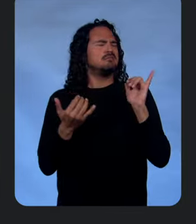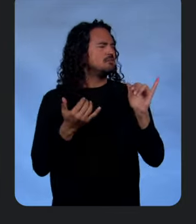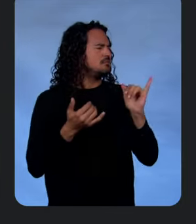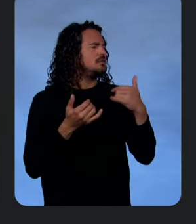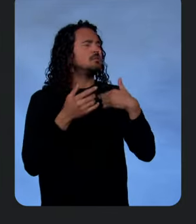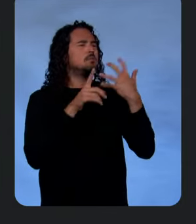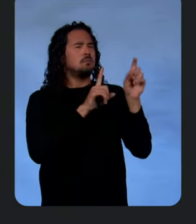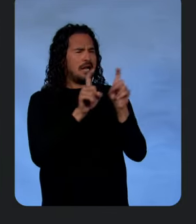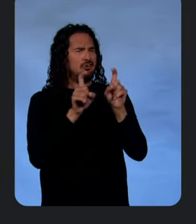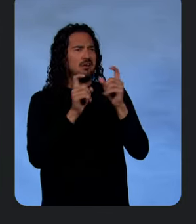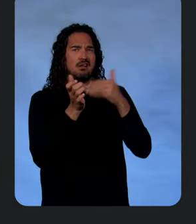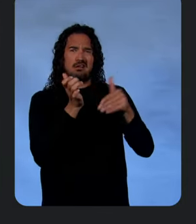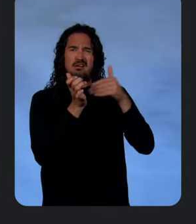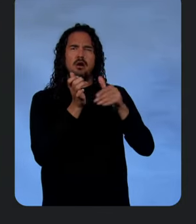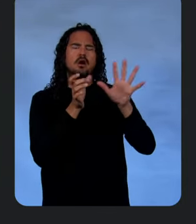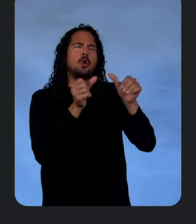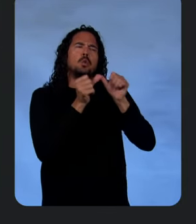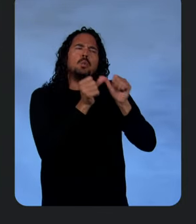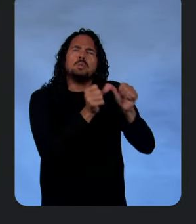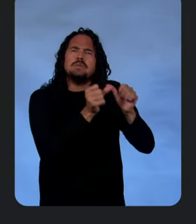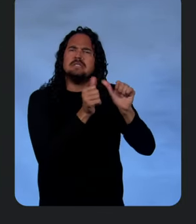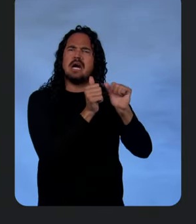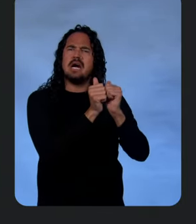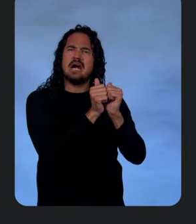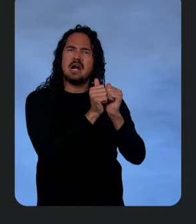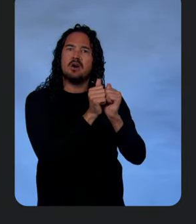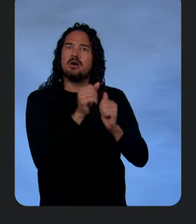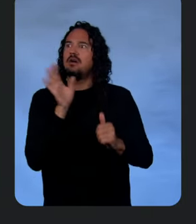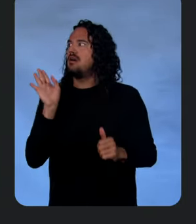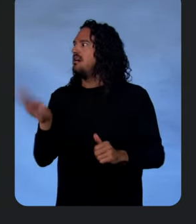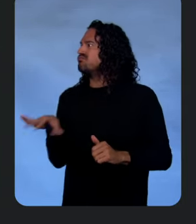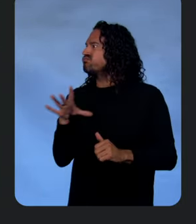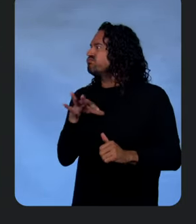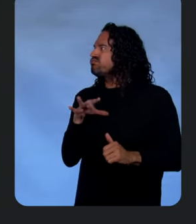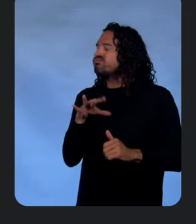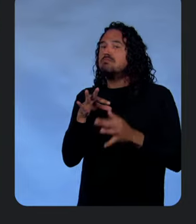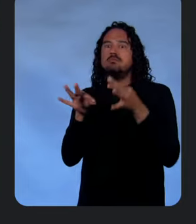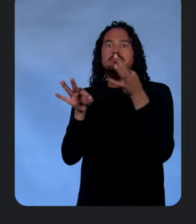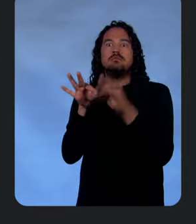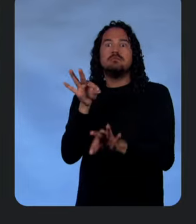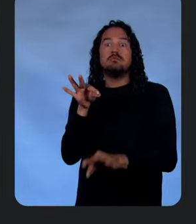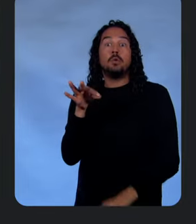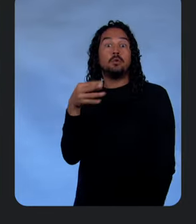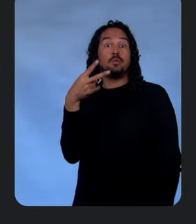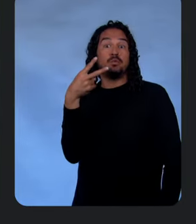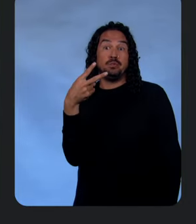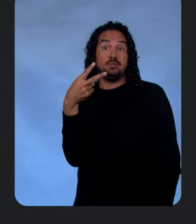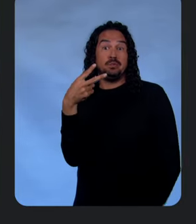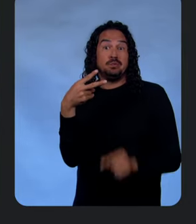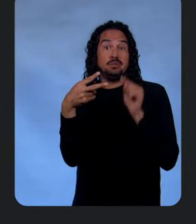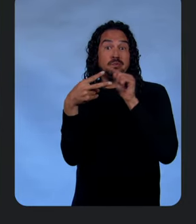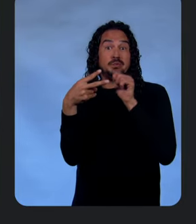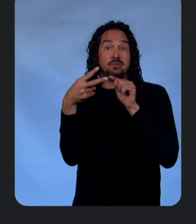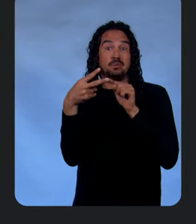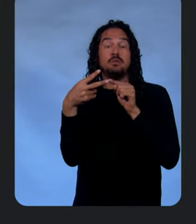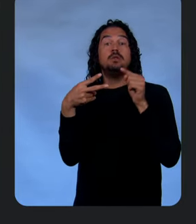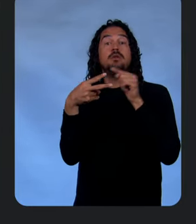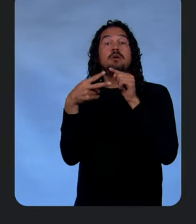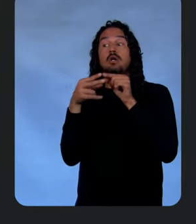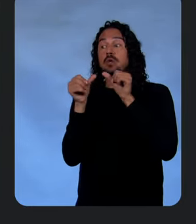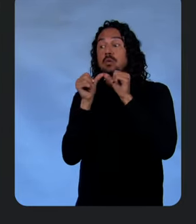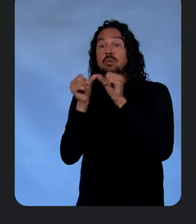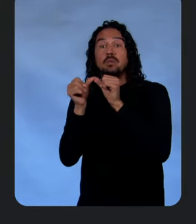continuously? All right. So, here's the part, that's going to be really cool. So, to get this to run continuously over data,